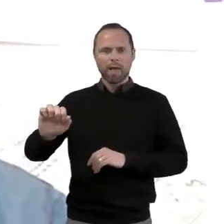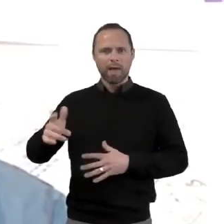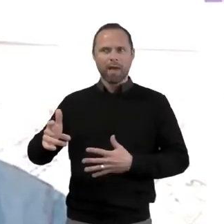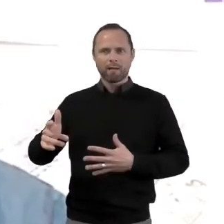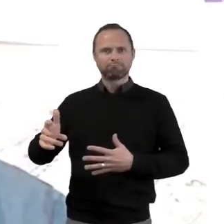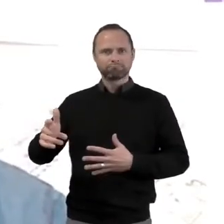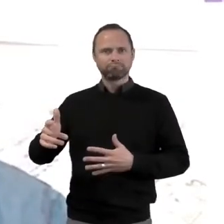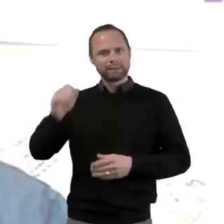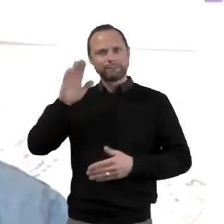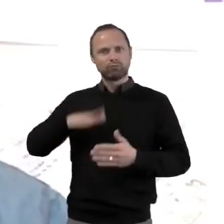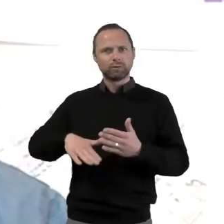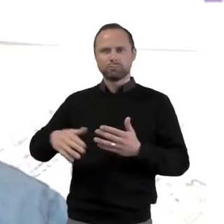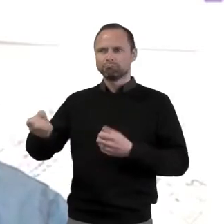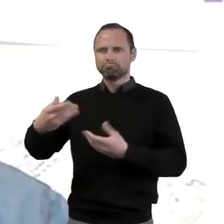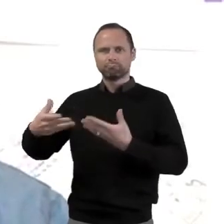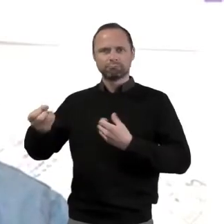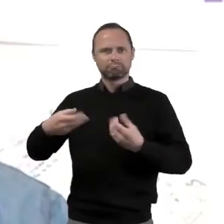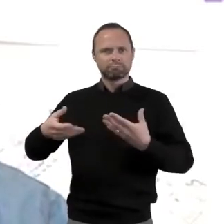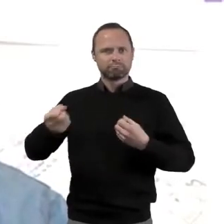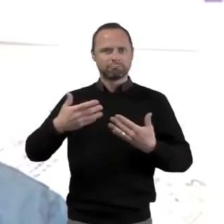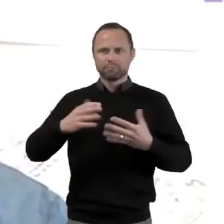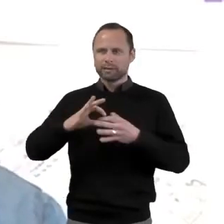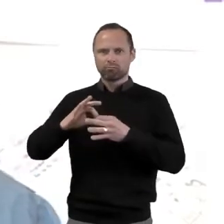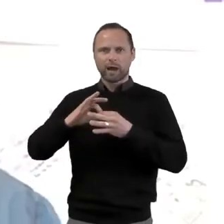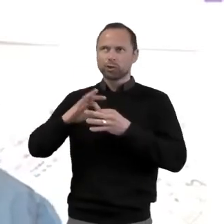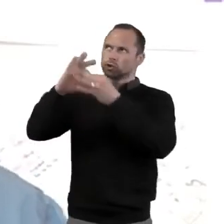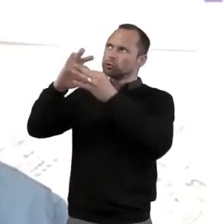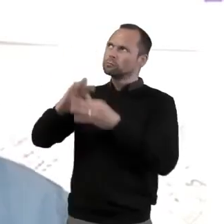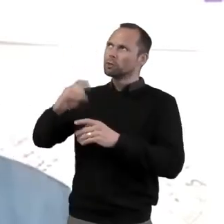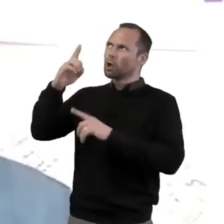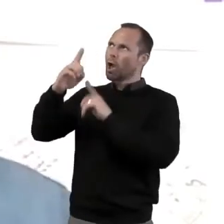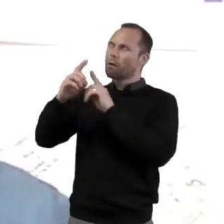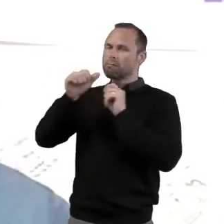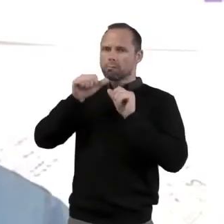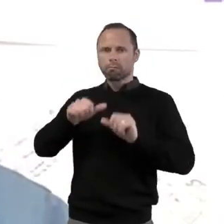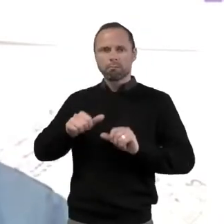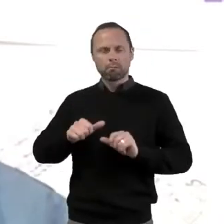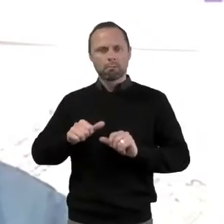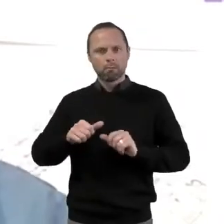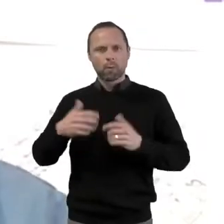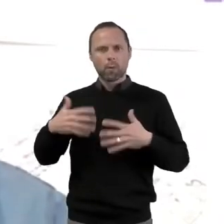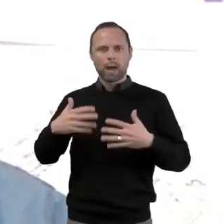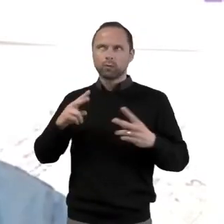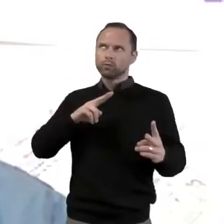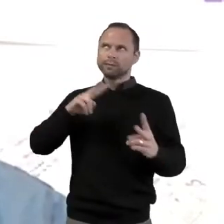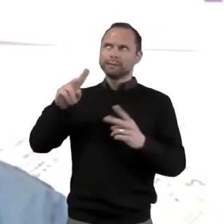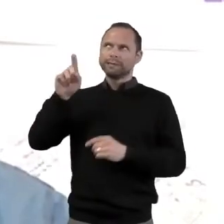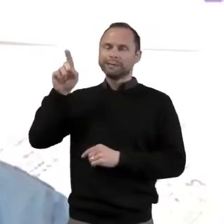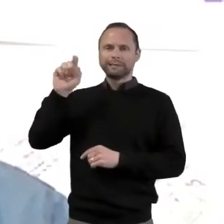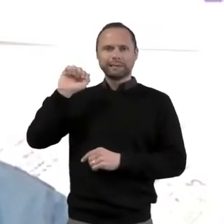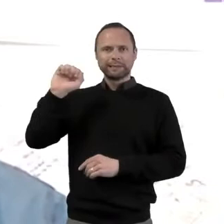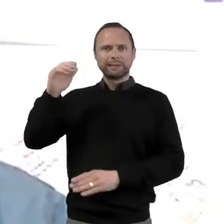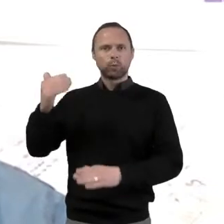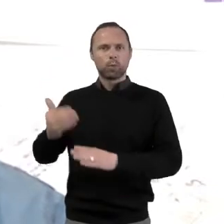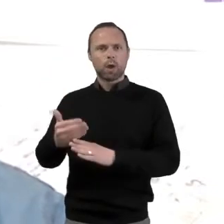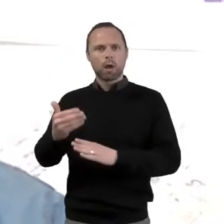interacted with God and it's brilliant to see what God is doing. Even if